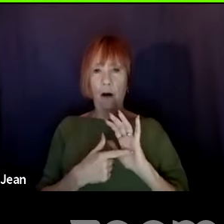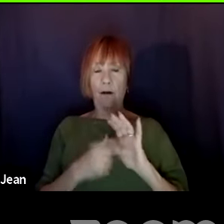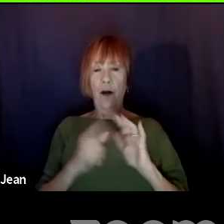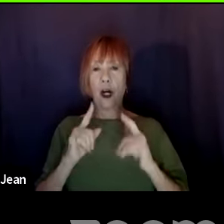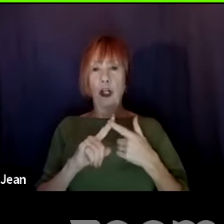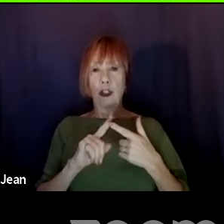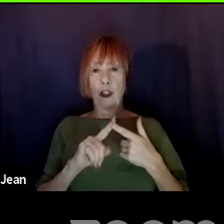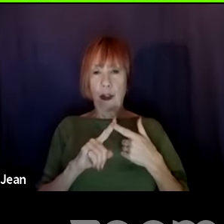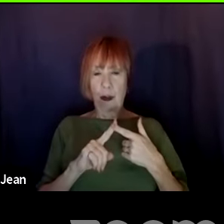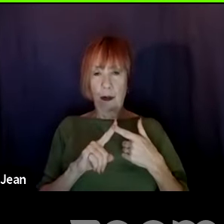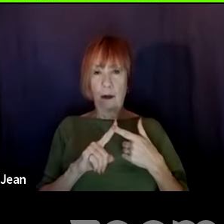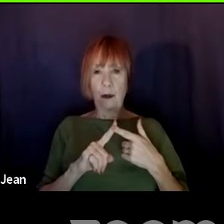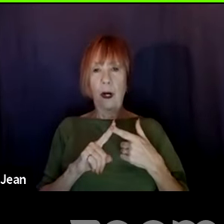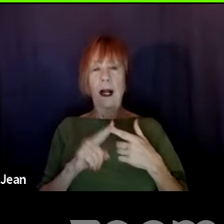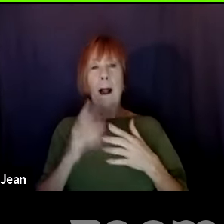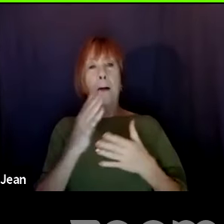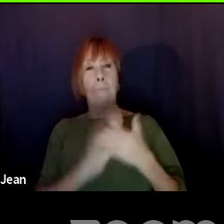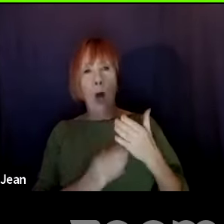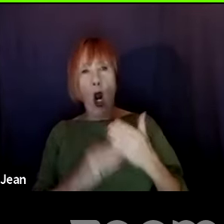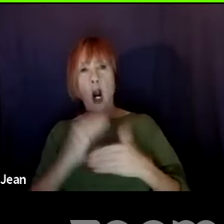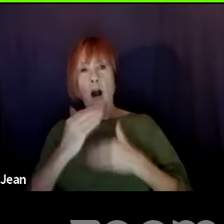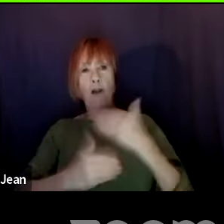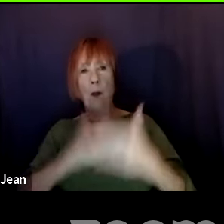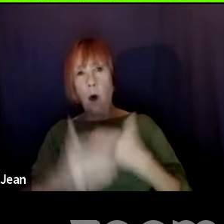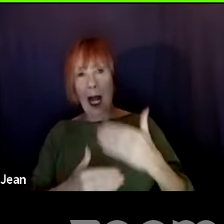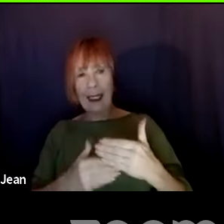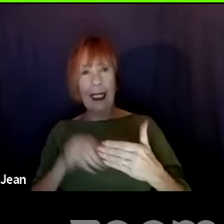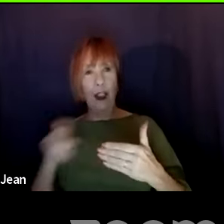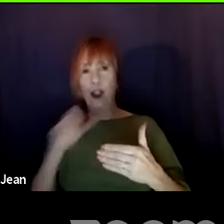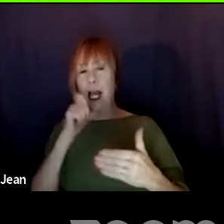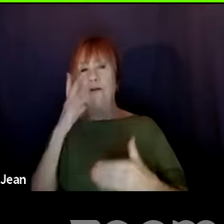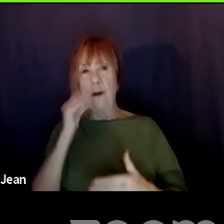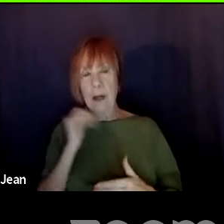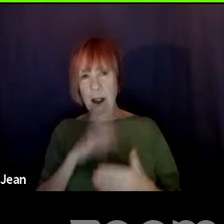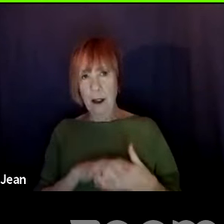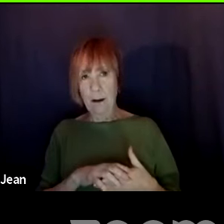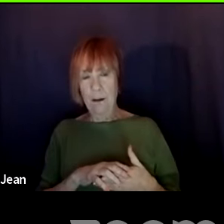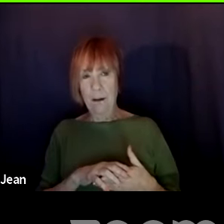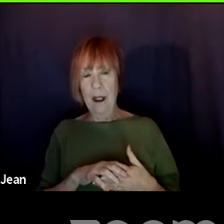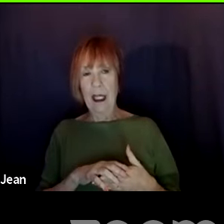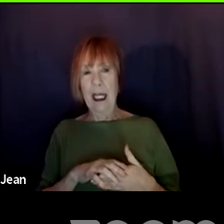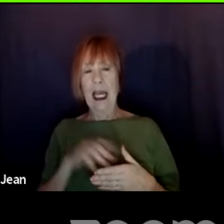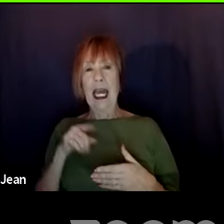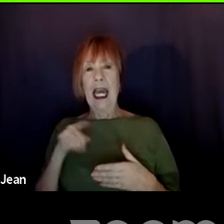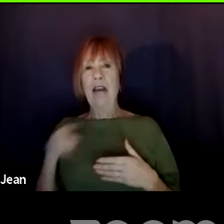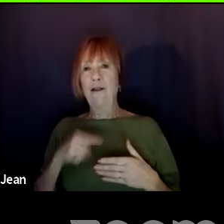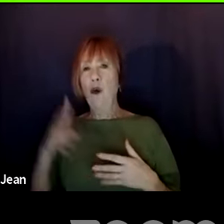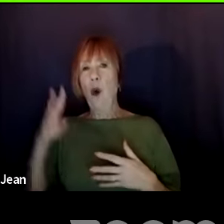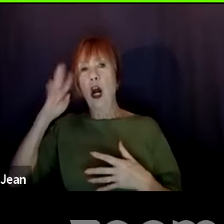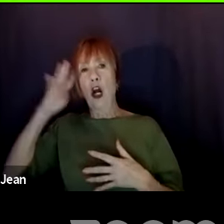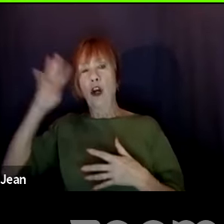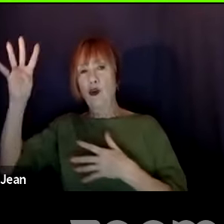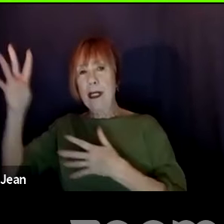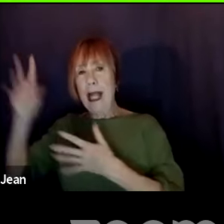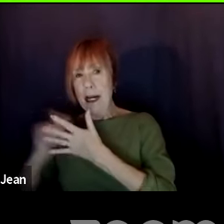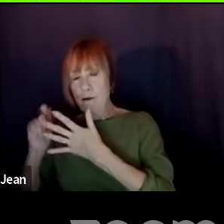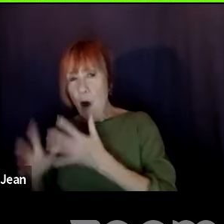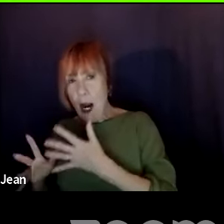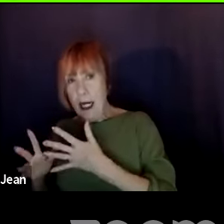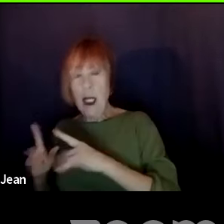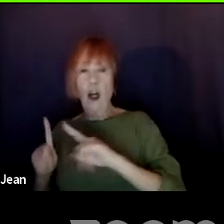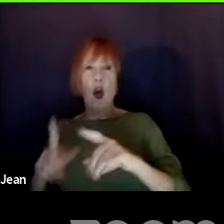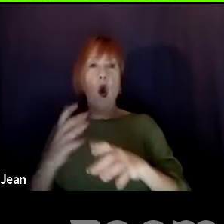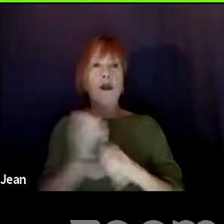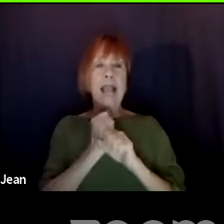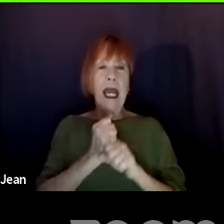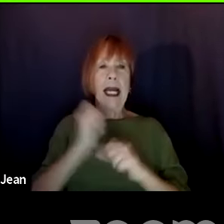you're not as familiar with. So if you come from like a creative writing background, like take an acting class, take a directing class or be on a set. Um,